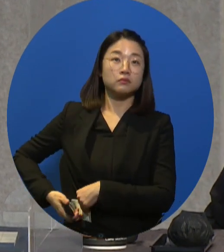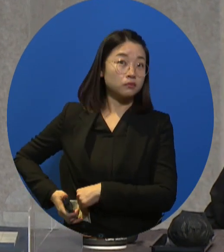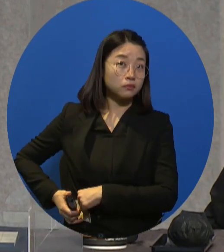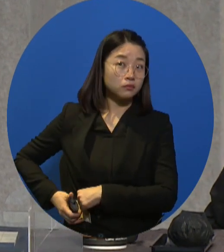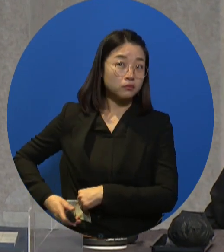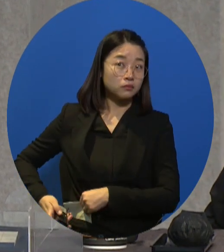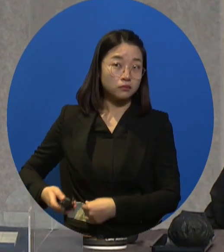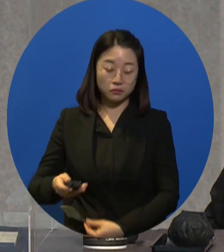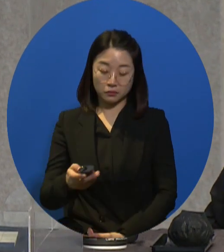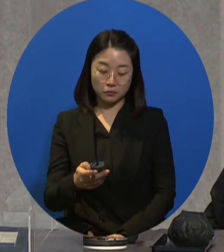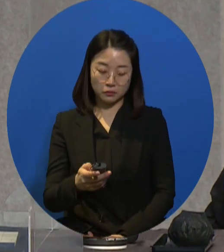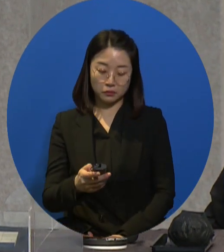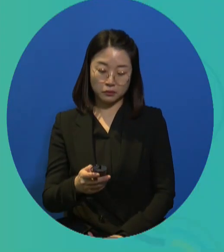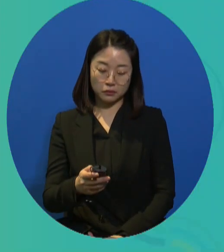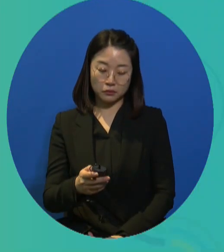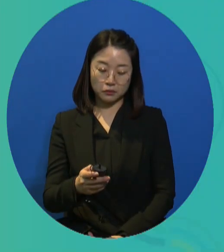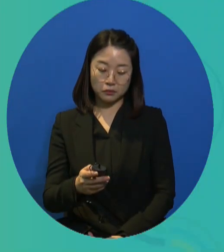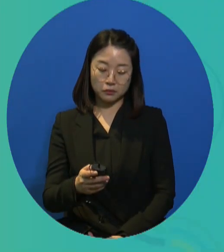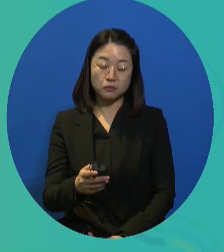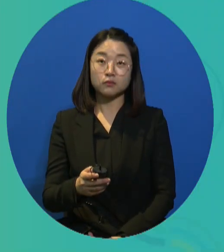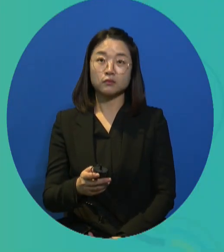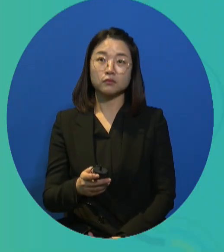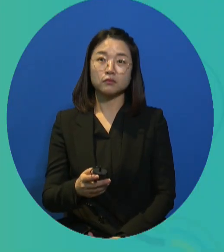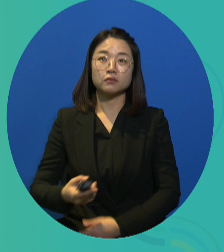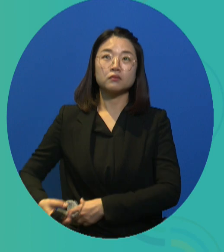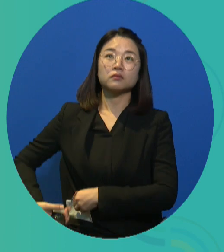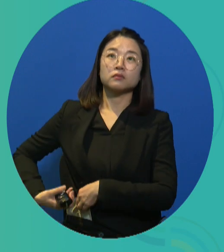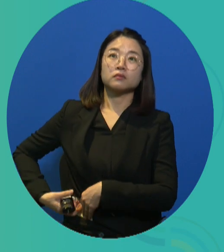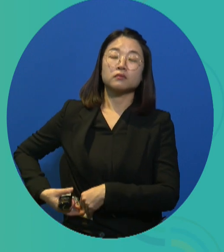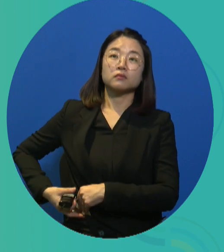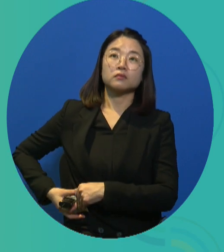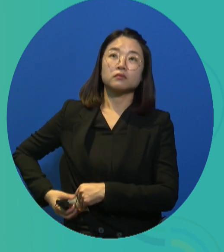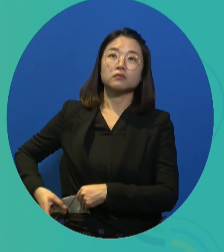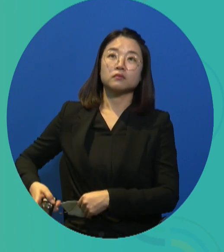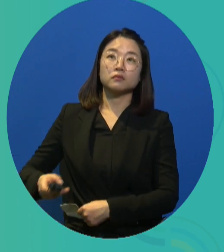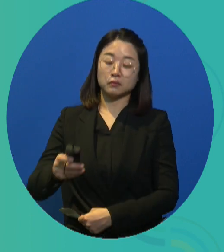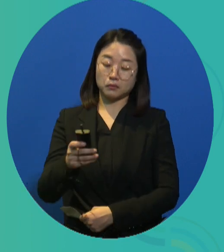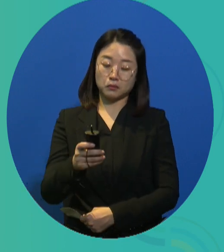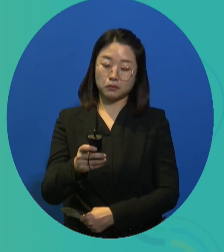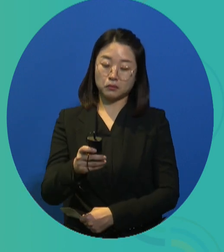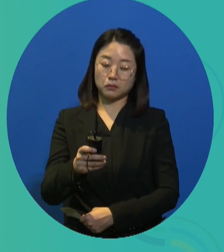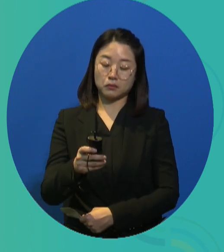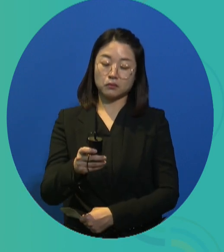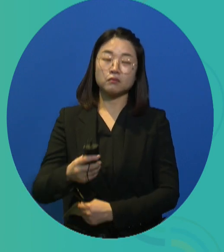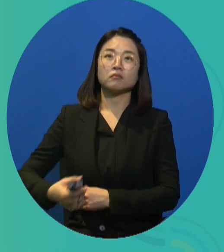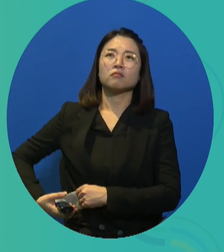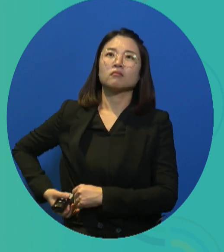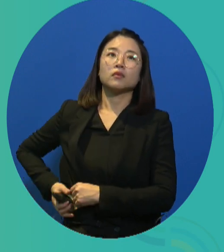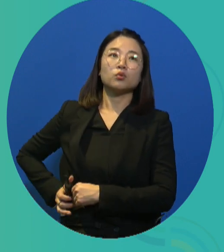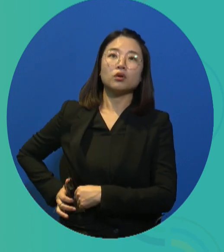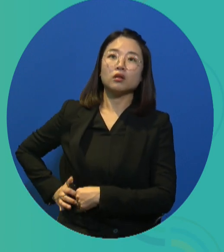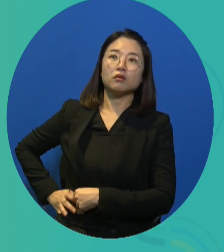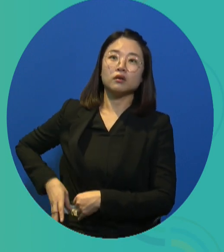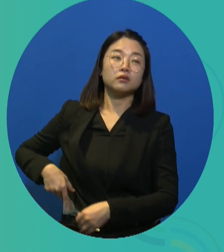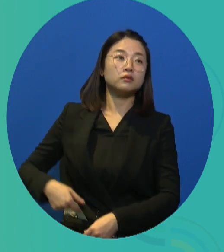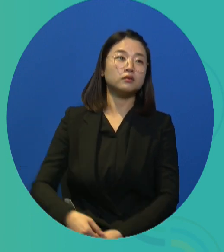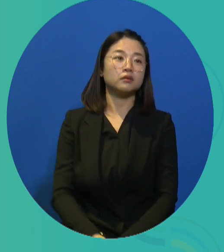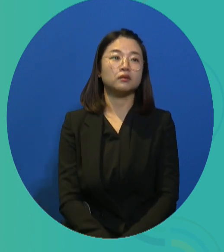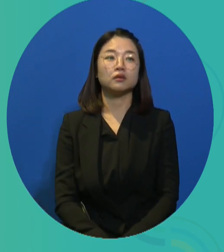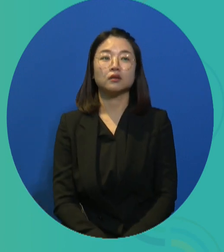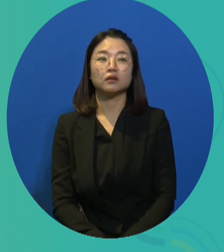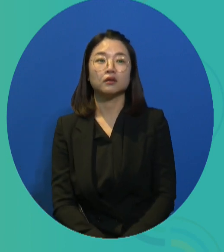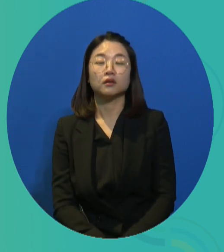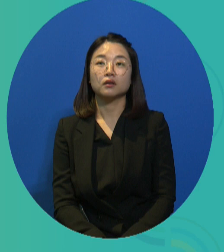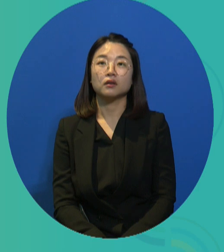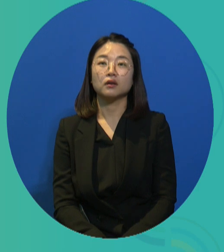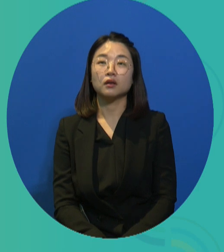Thank you very much. I am honored to be a speaker in the session titled, This is our labor. I'm going